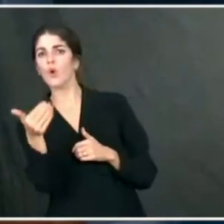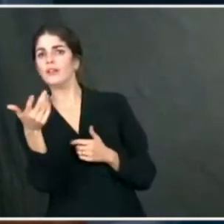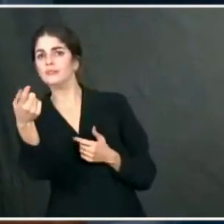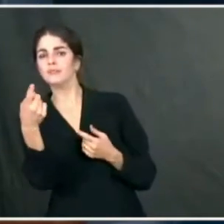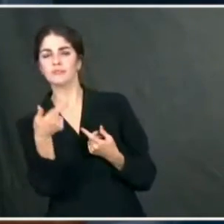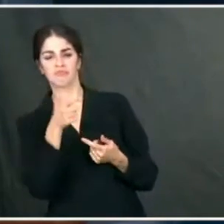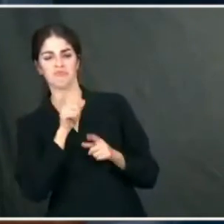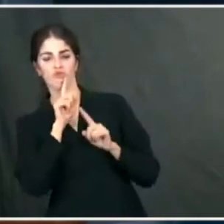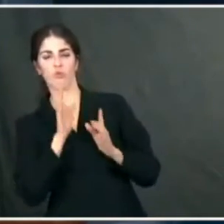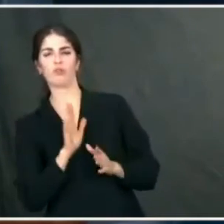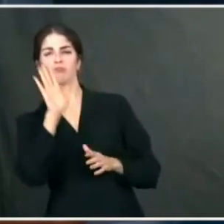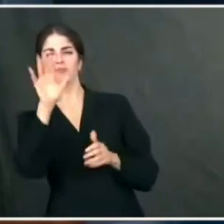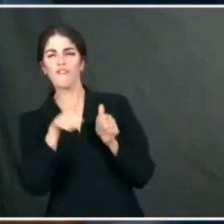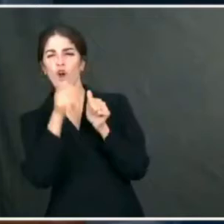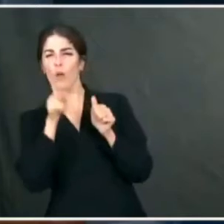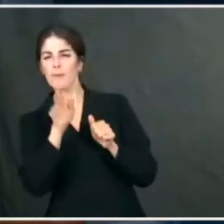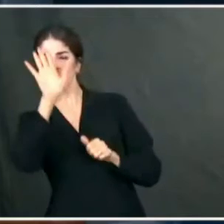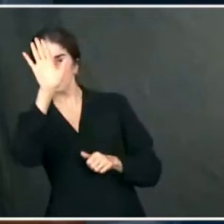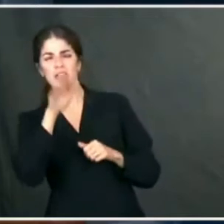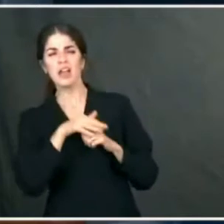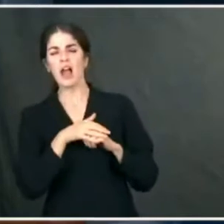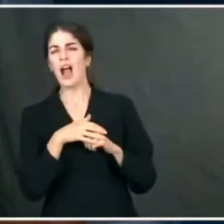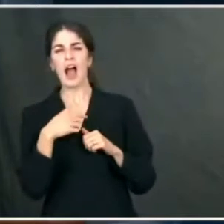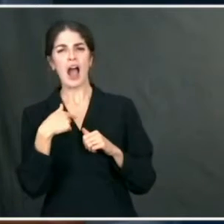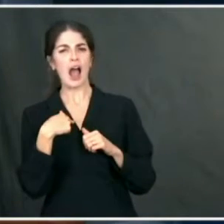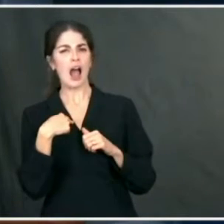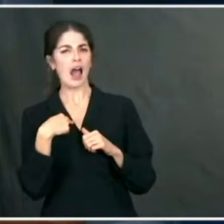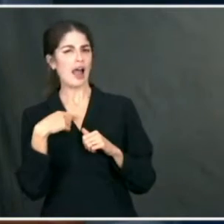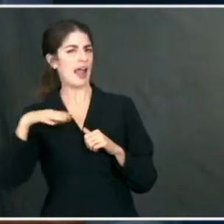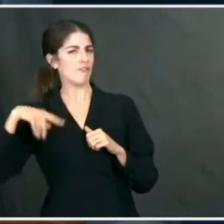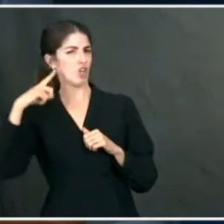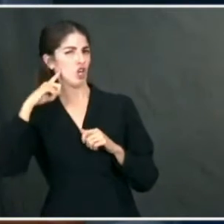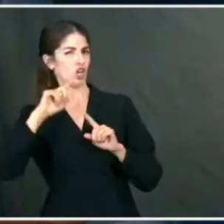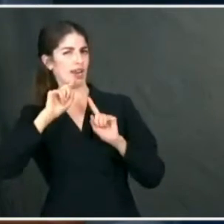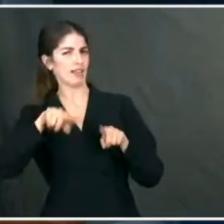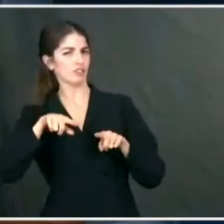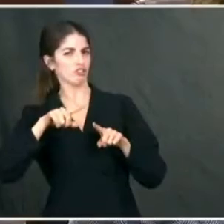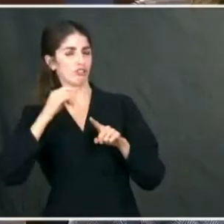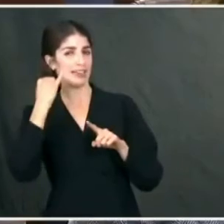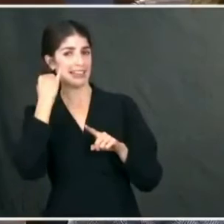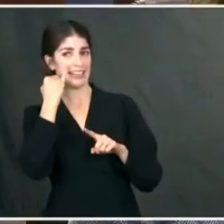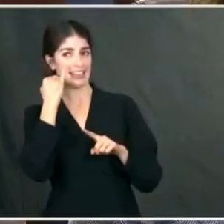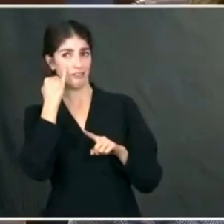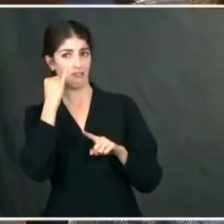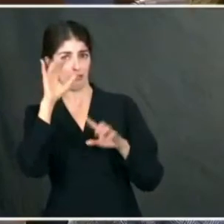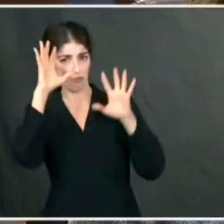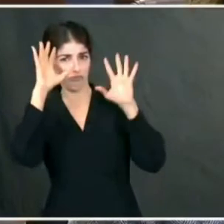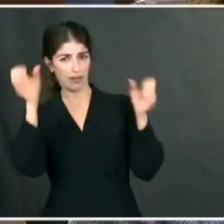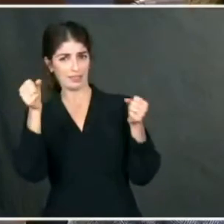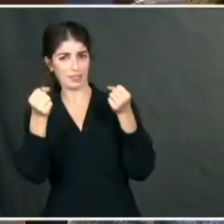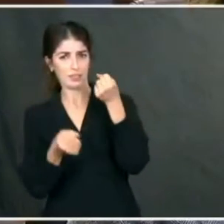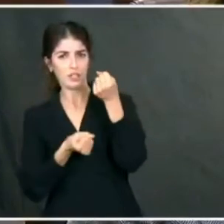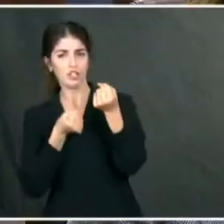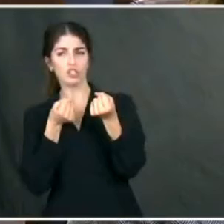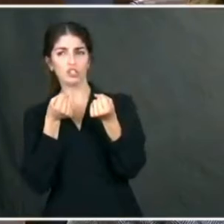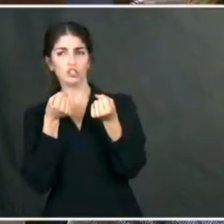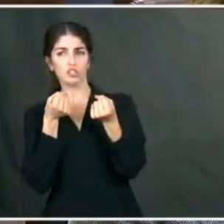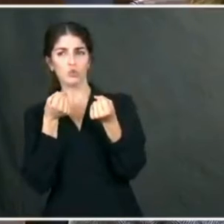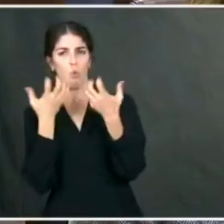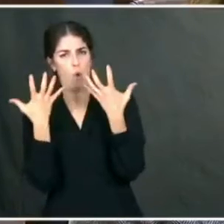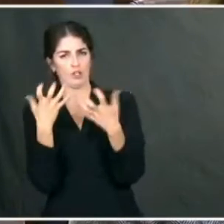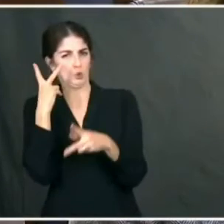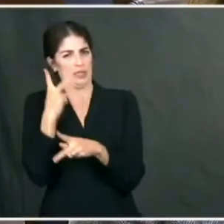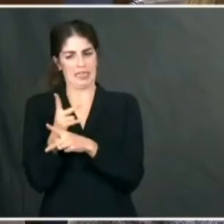Just following up on what Kristen asked, I don't think I've heard an answer about whether the President supports keeping the